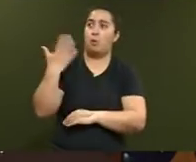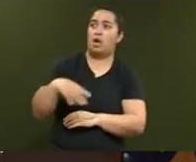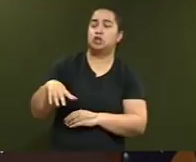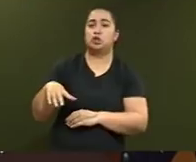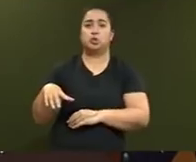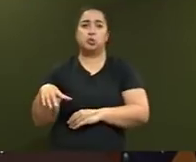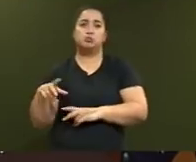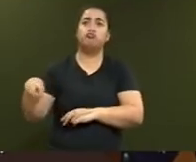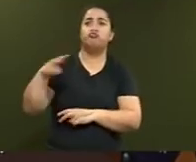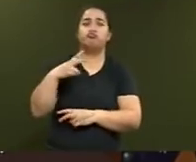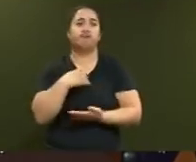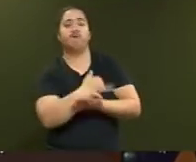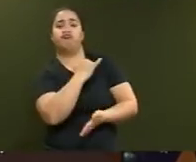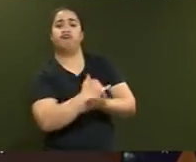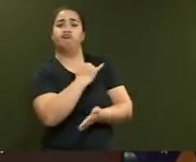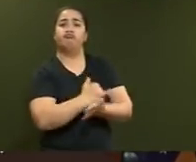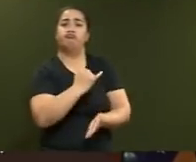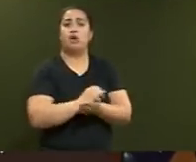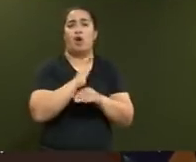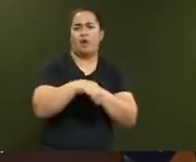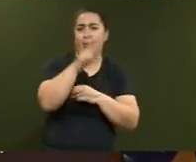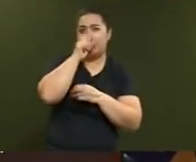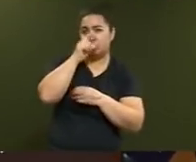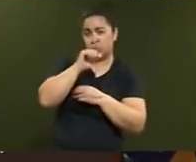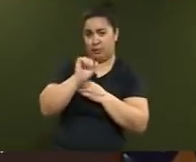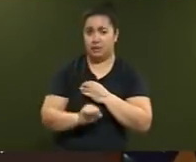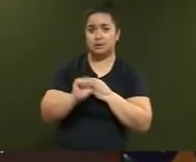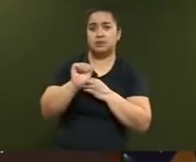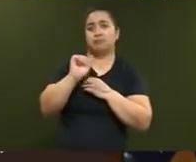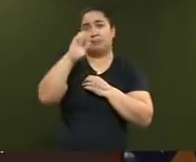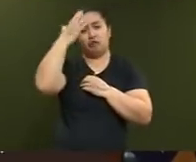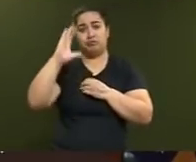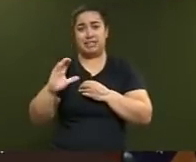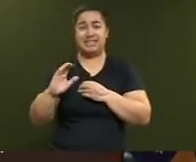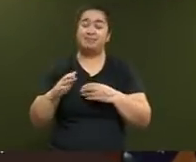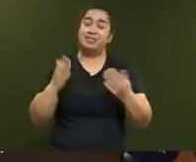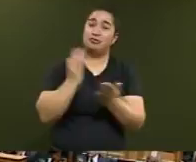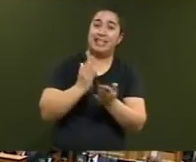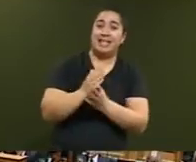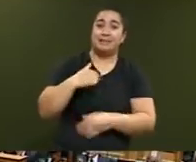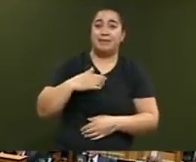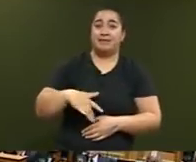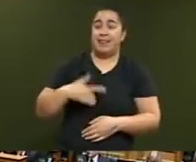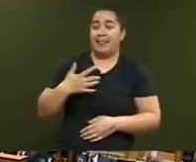economy and the potential that exists in this country, that, Mr Speaker, I have to say is a damn shame.